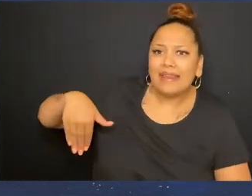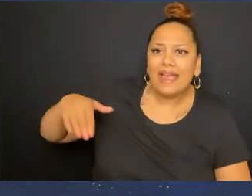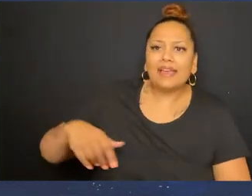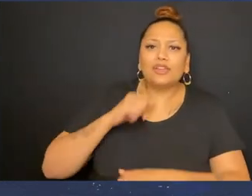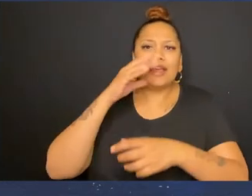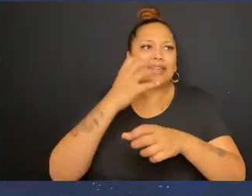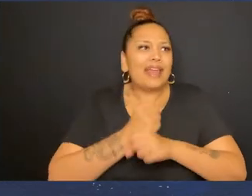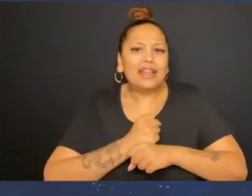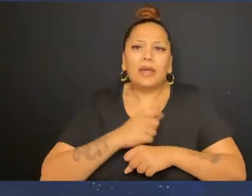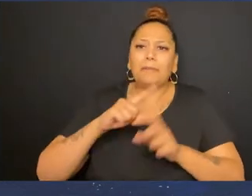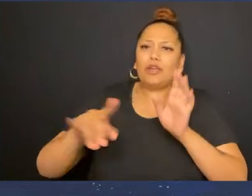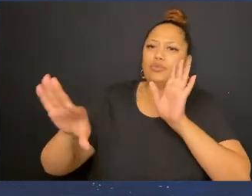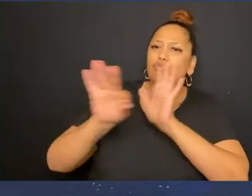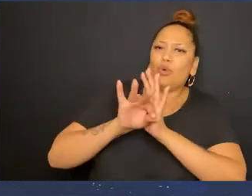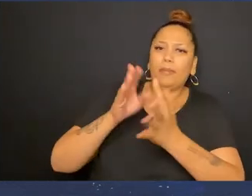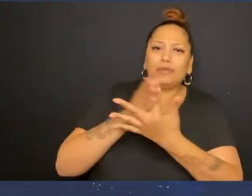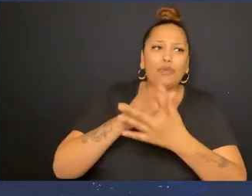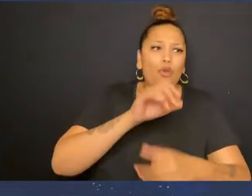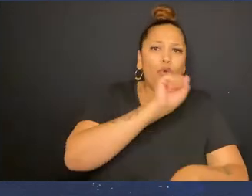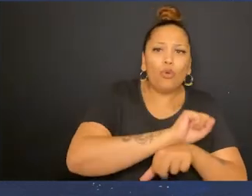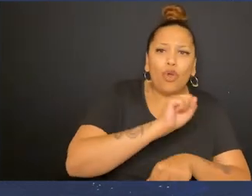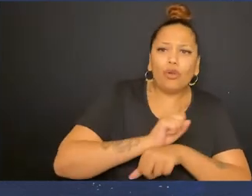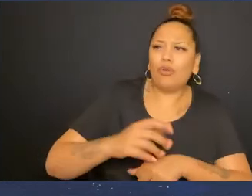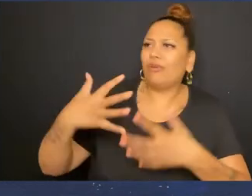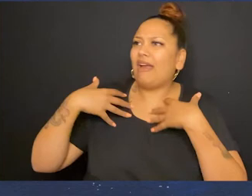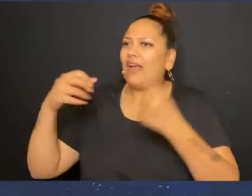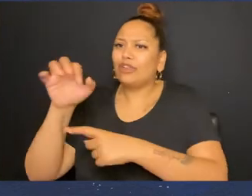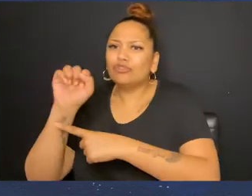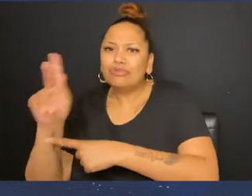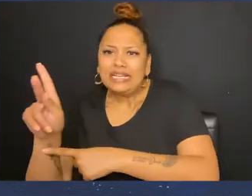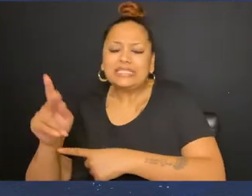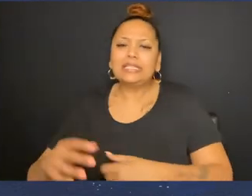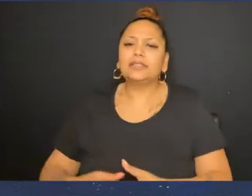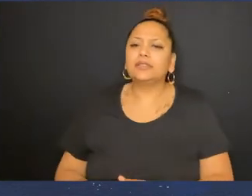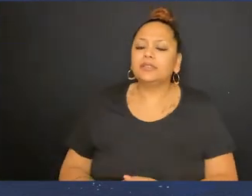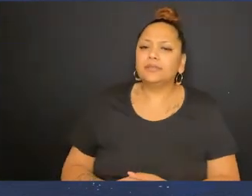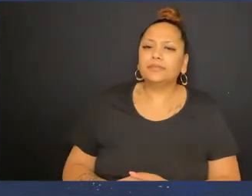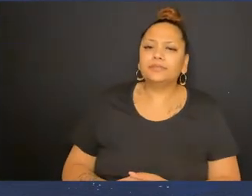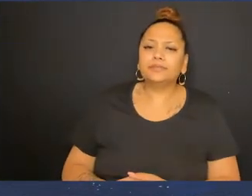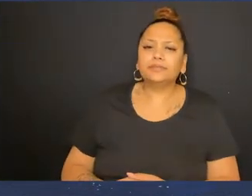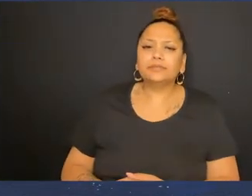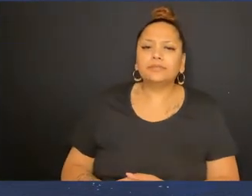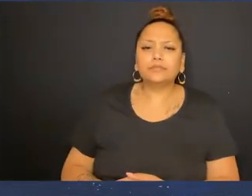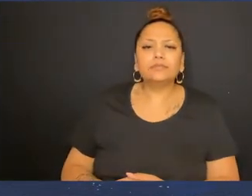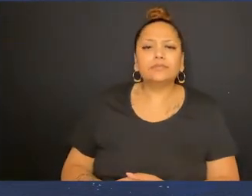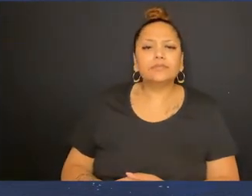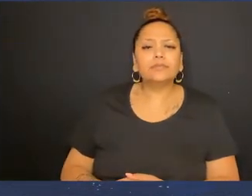getting Paid for that But you are choosing Between potentially Working And putting your Health at risk